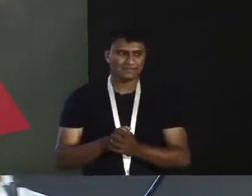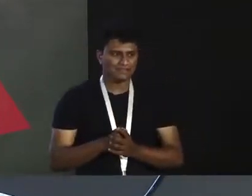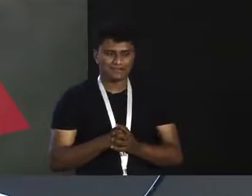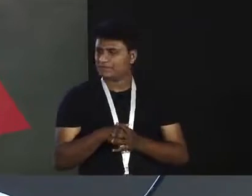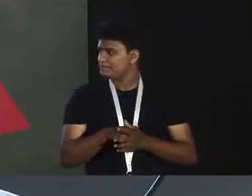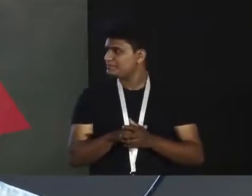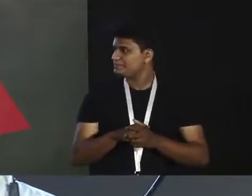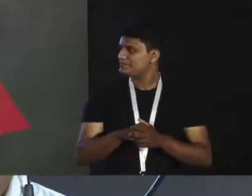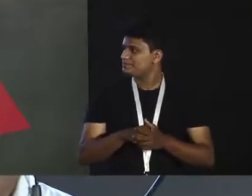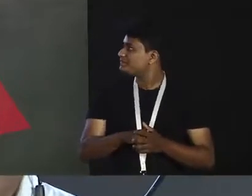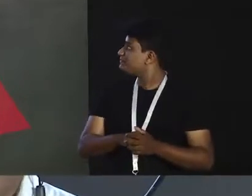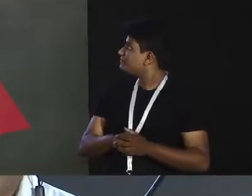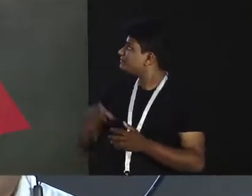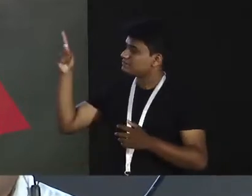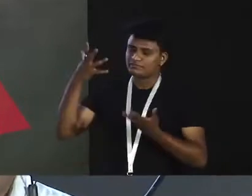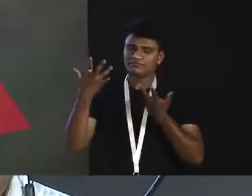Anyone know what that is?